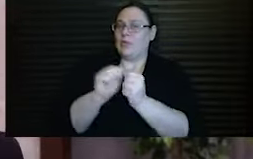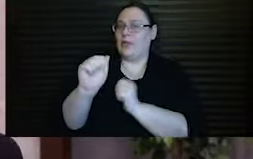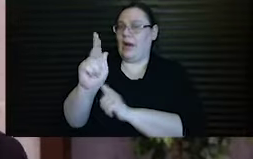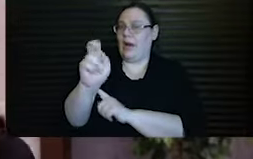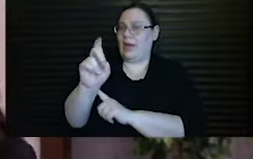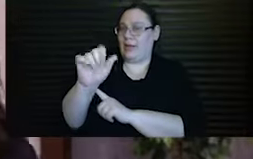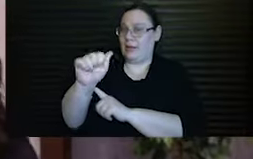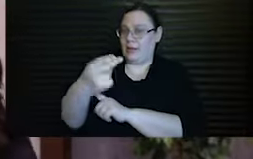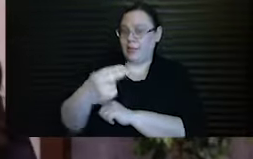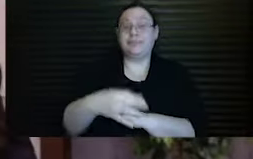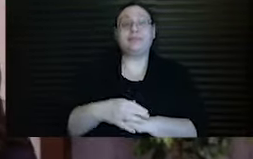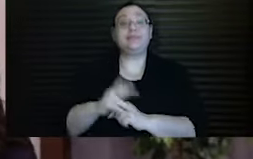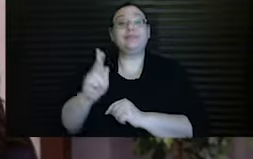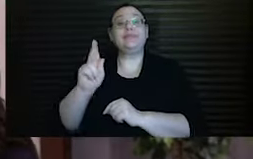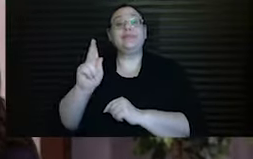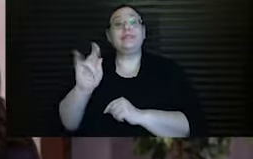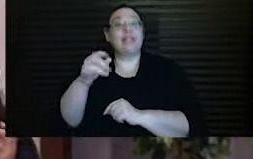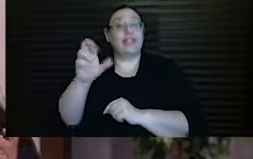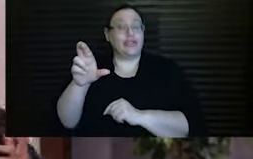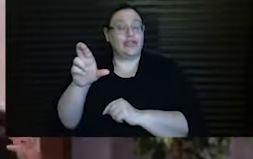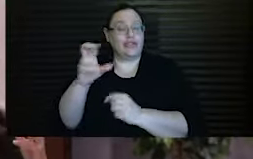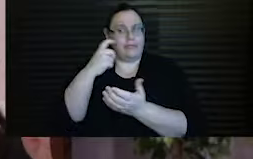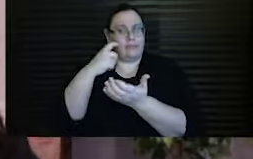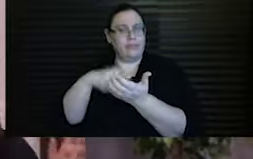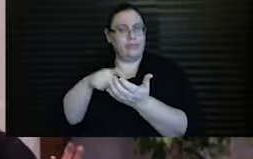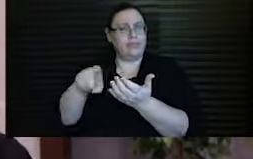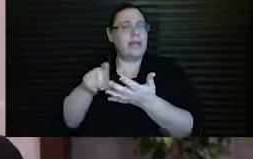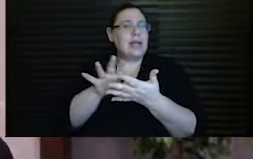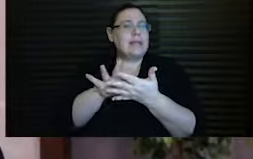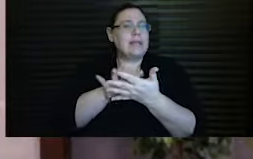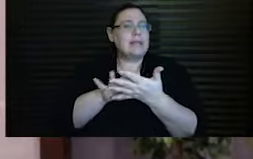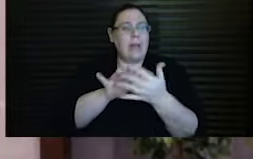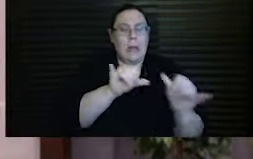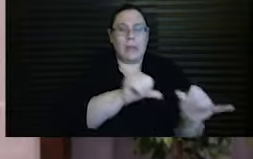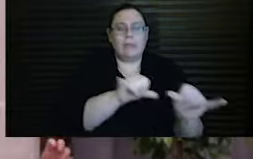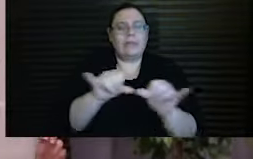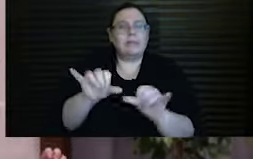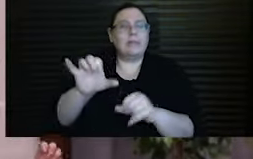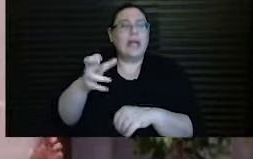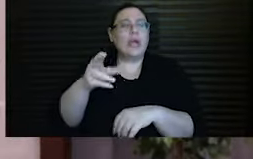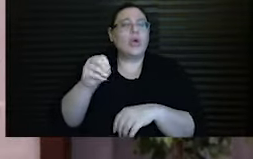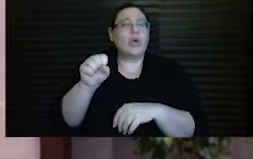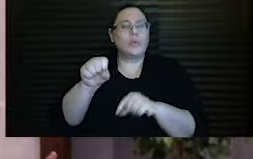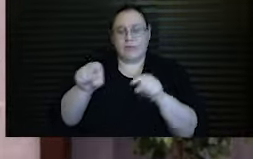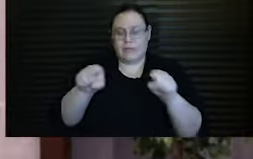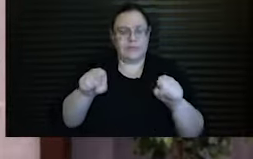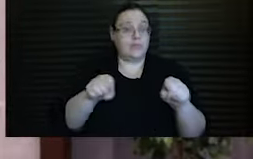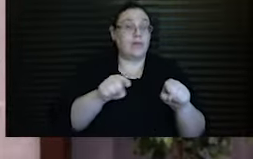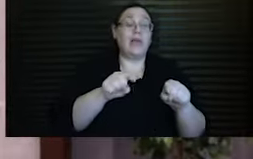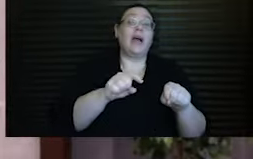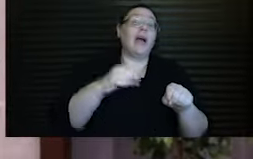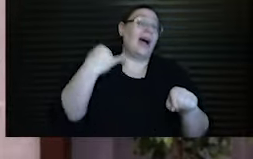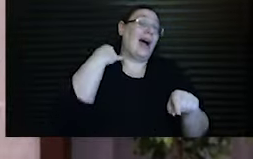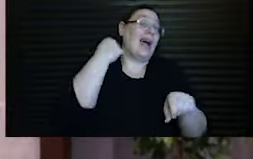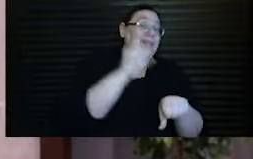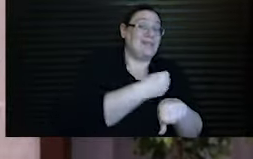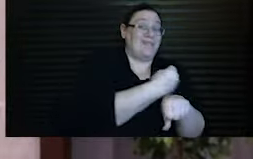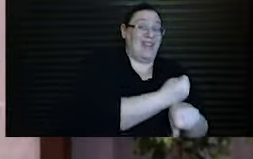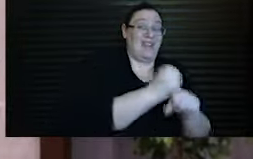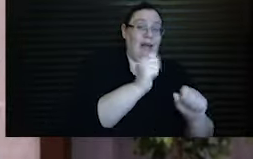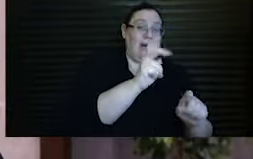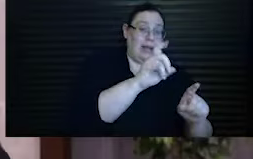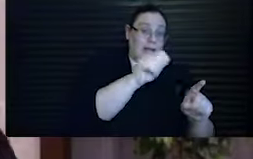example. Klitzner picks up on what she calls subtle echoes between the story of the binding of Isaac, the